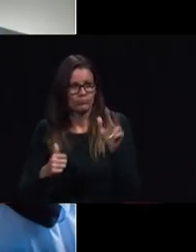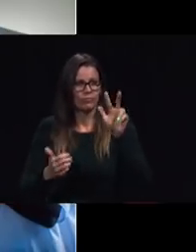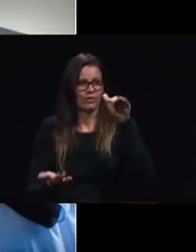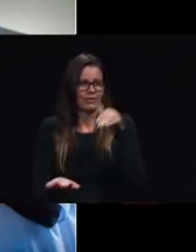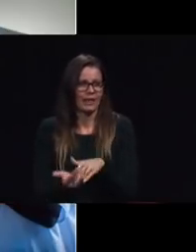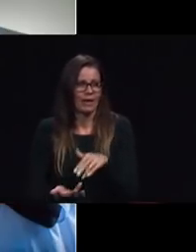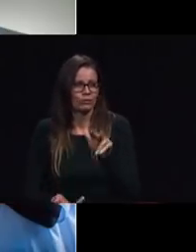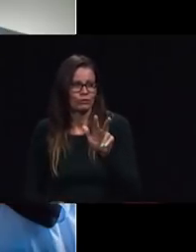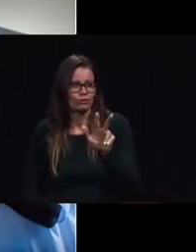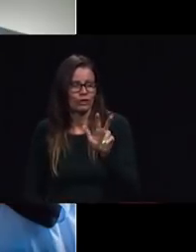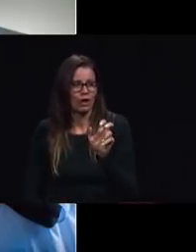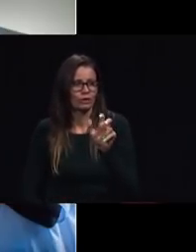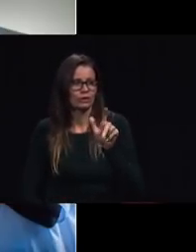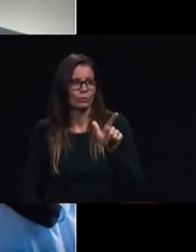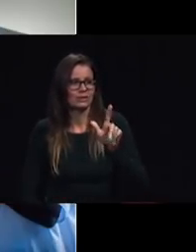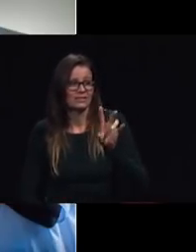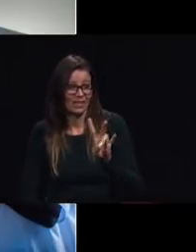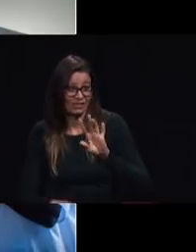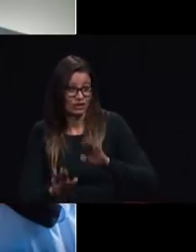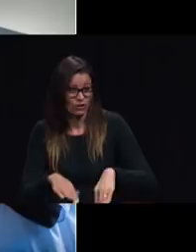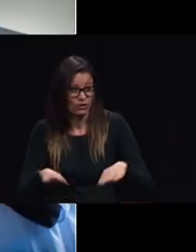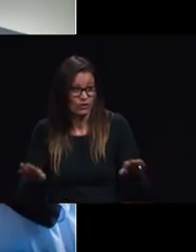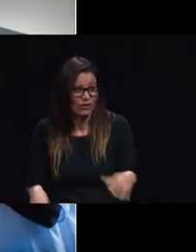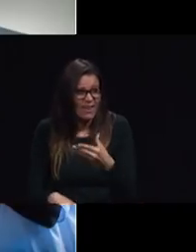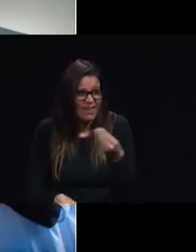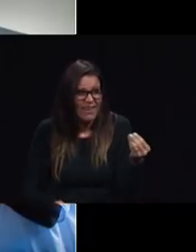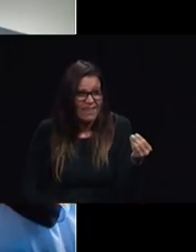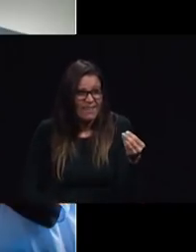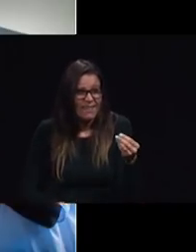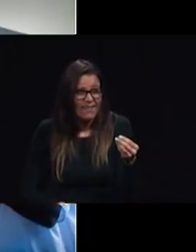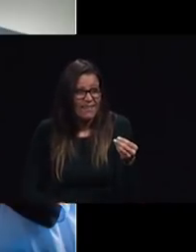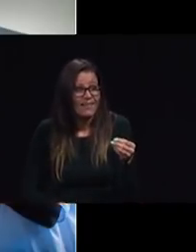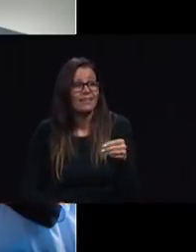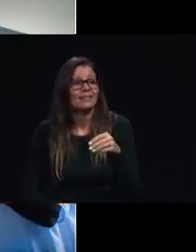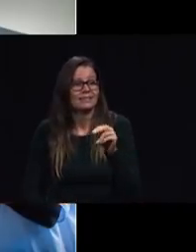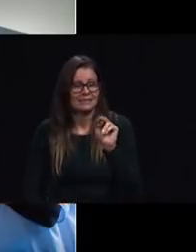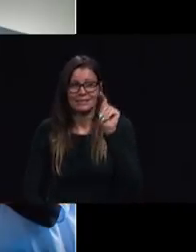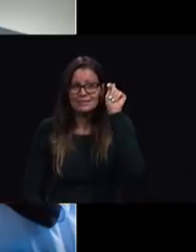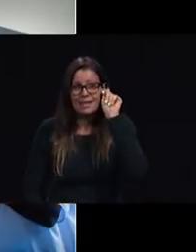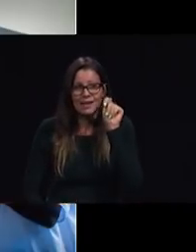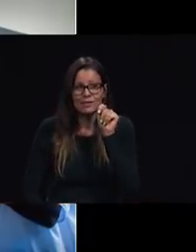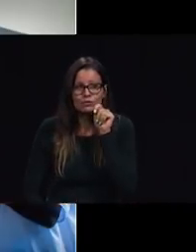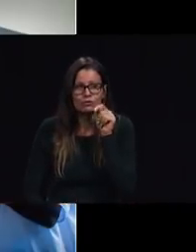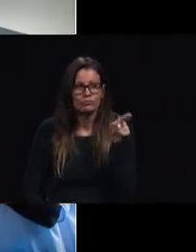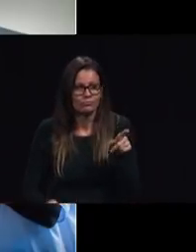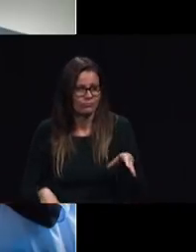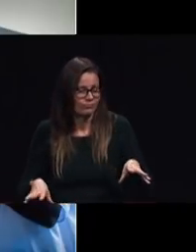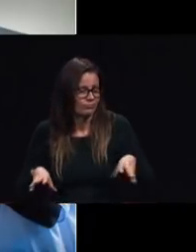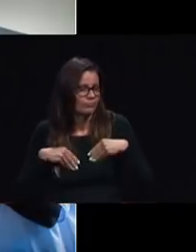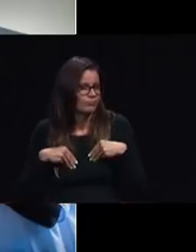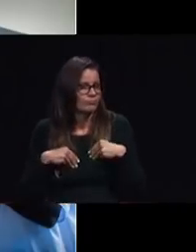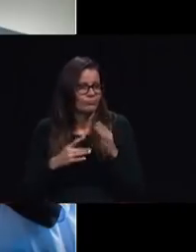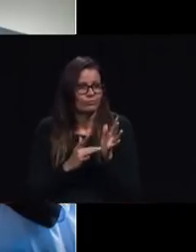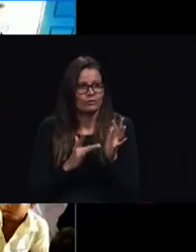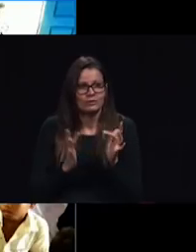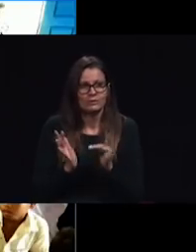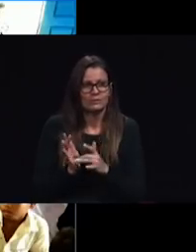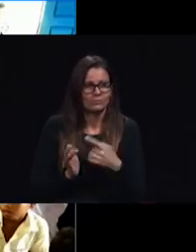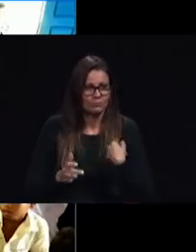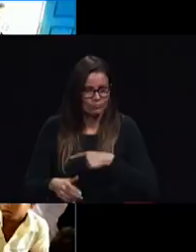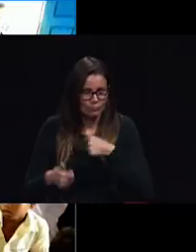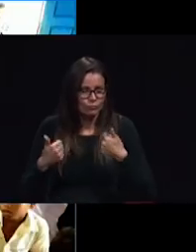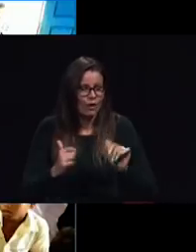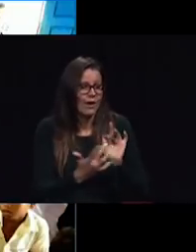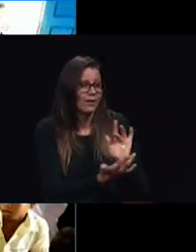children and adolescents and I say praise God because they have accepted Jesus and so we try to reach them in different